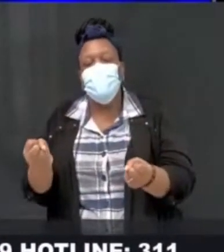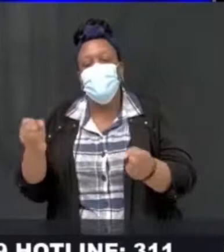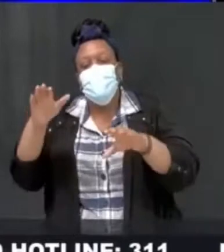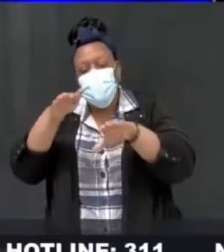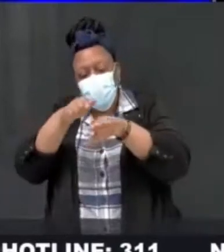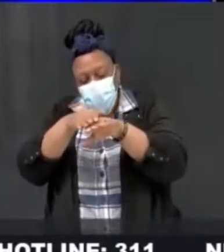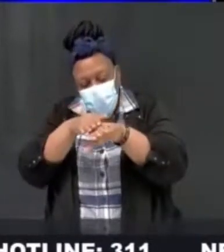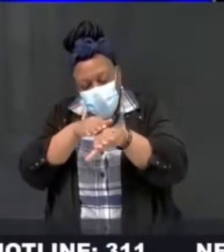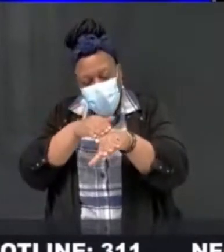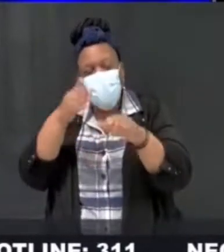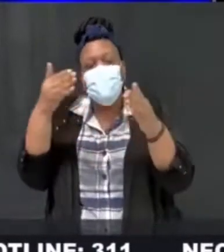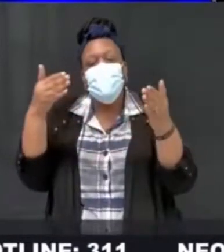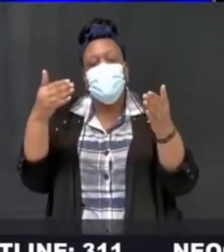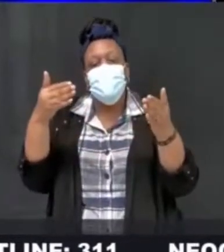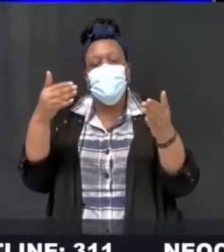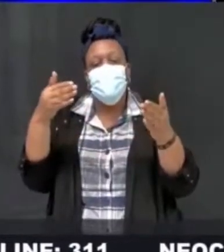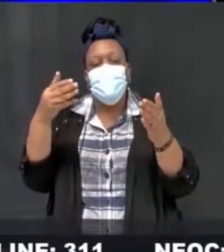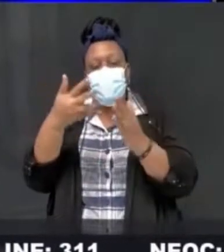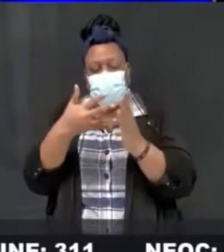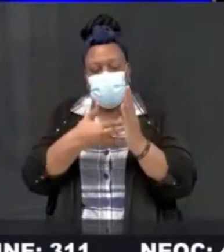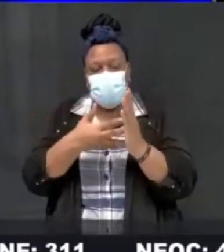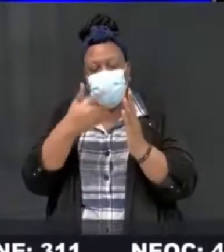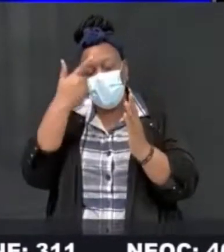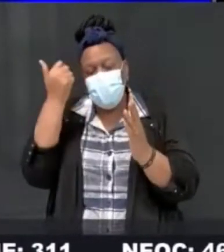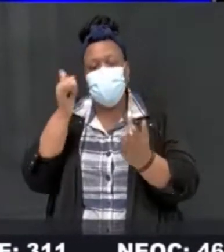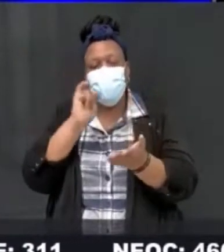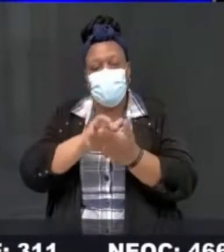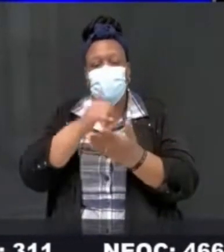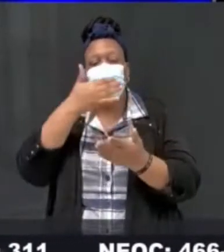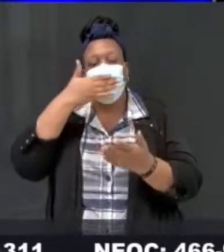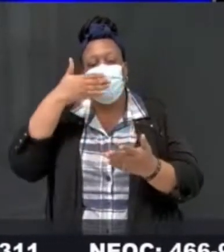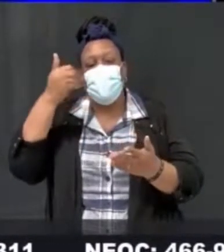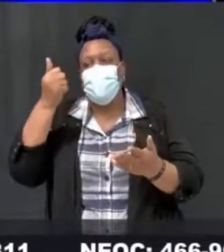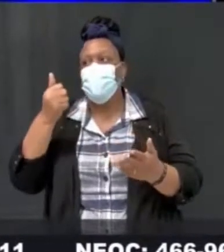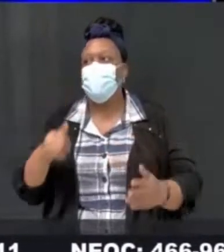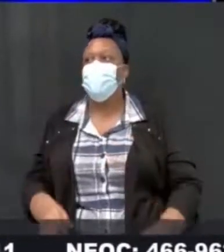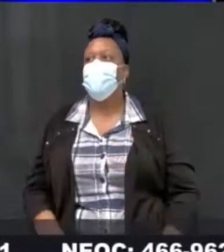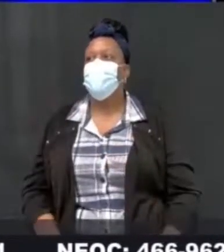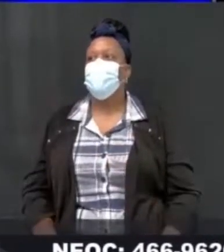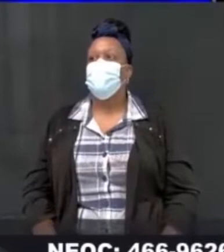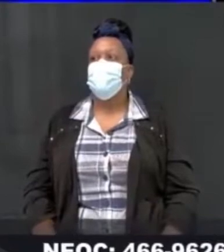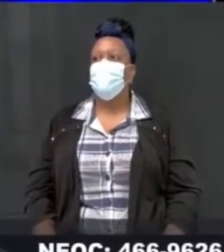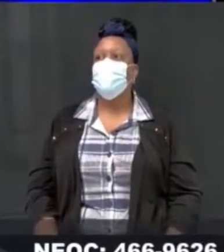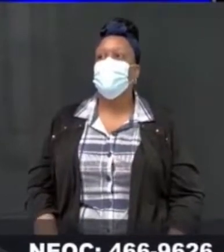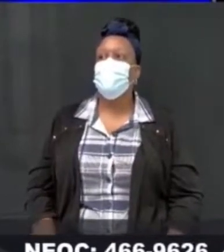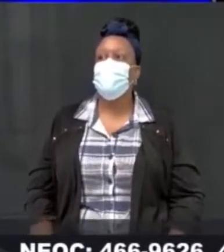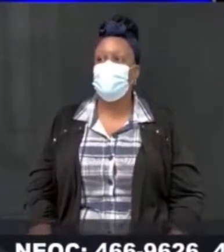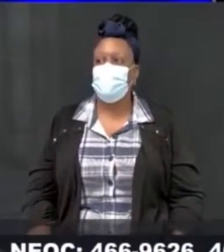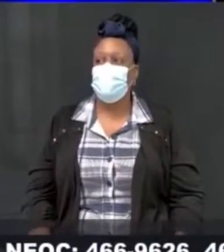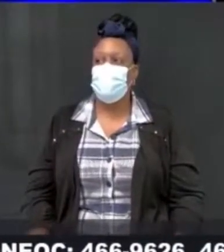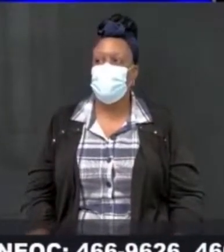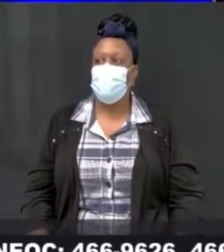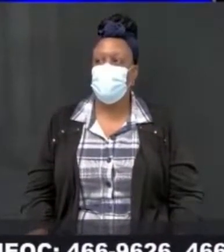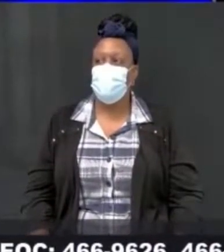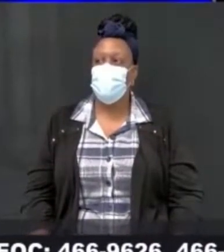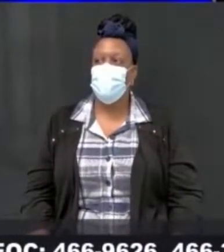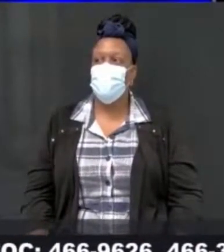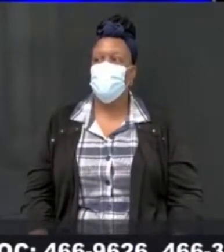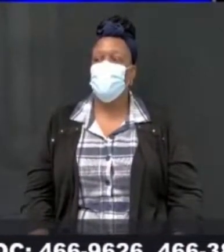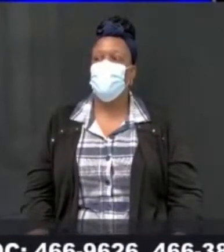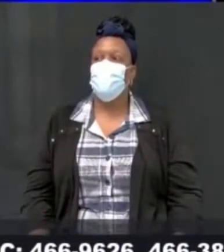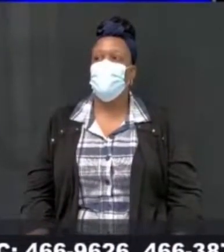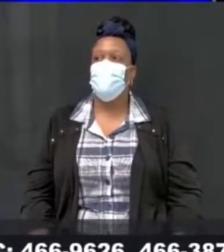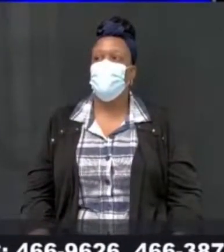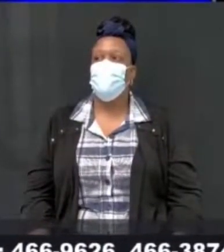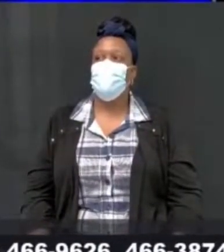infected. So, with the rapid antibody test, there are two types of proteins that will be developed if you got infected.